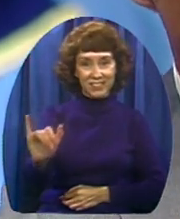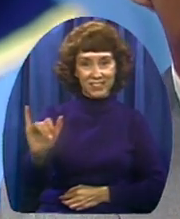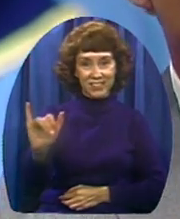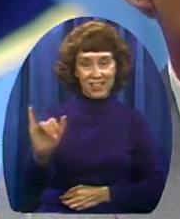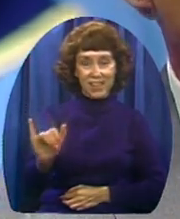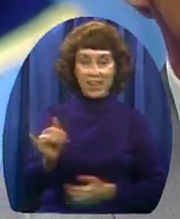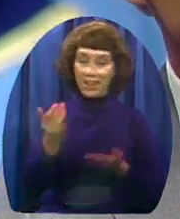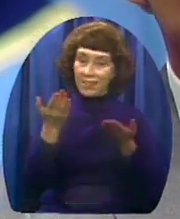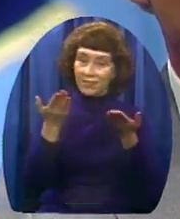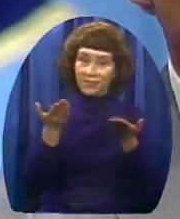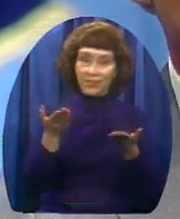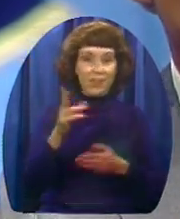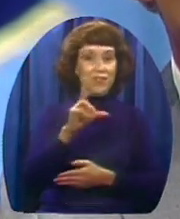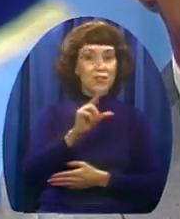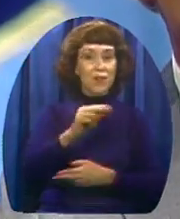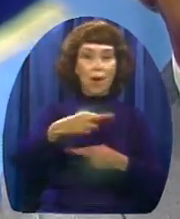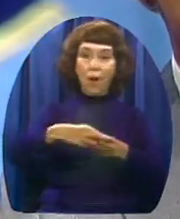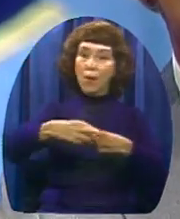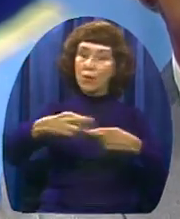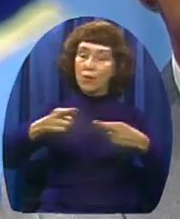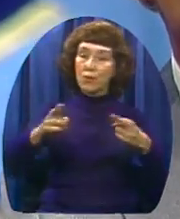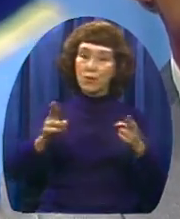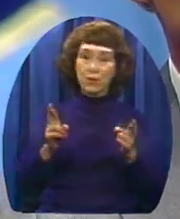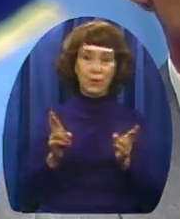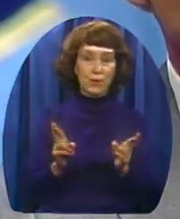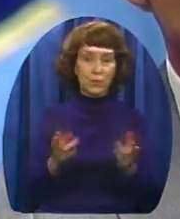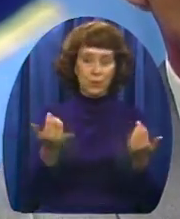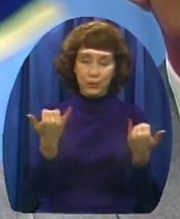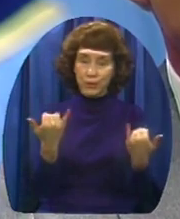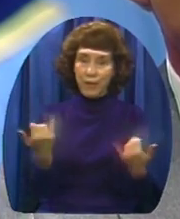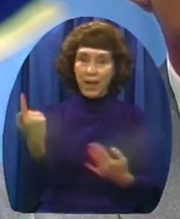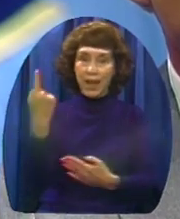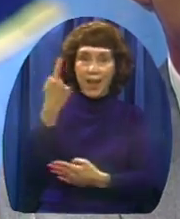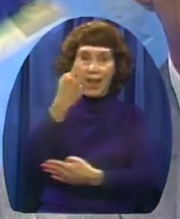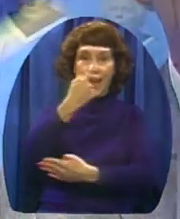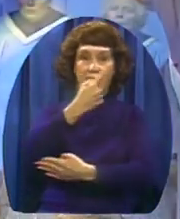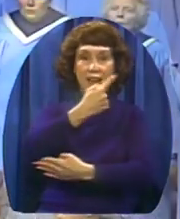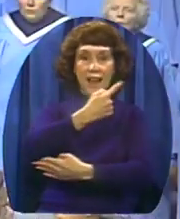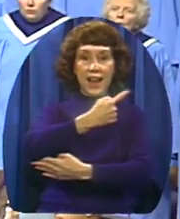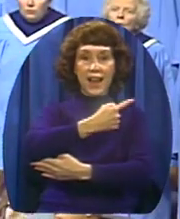There's no room today